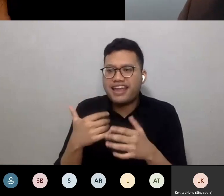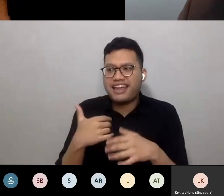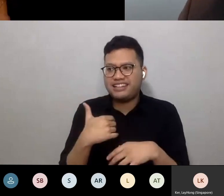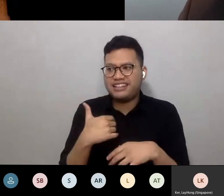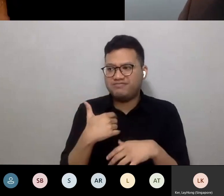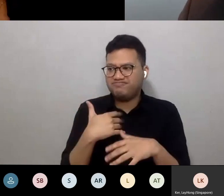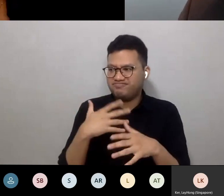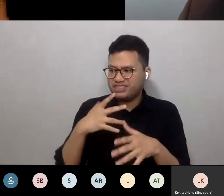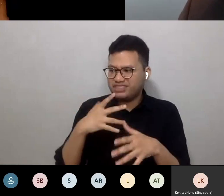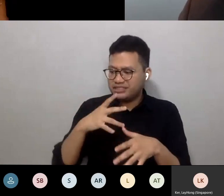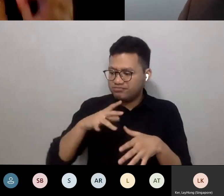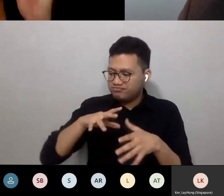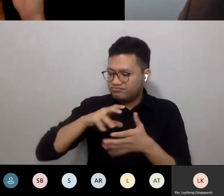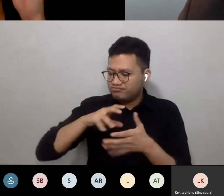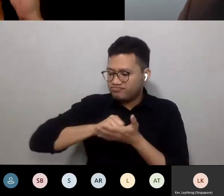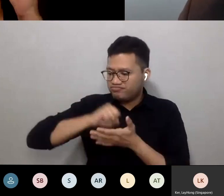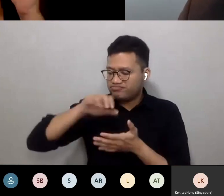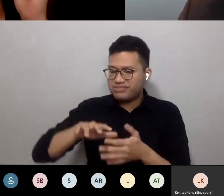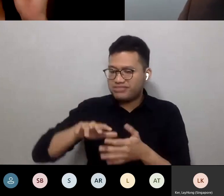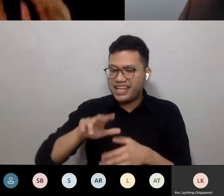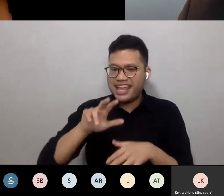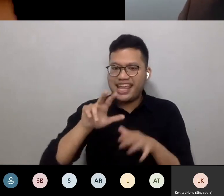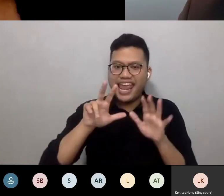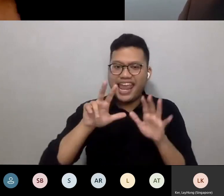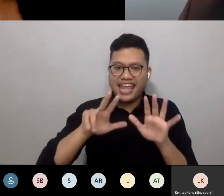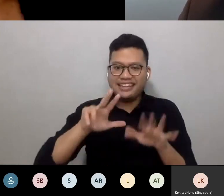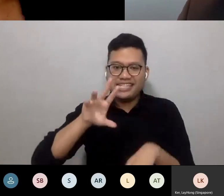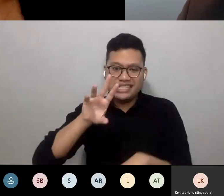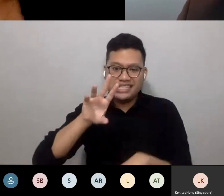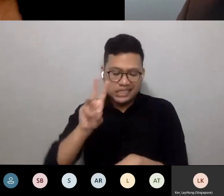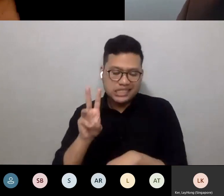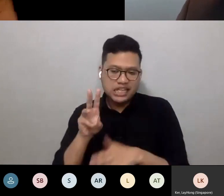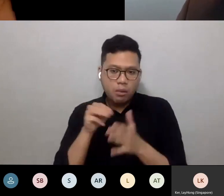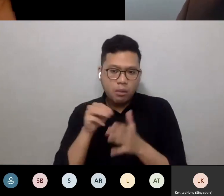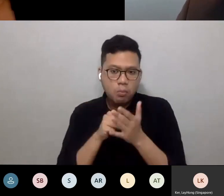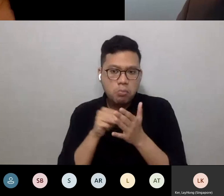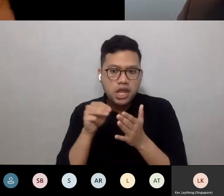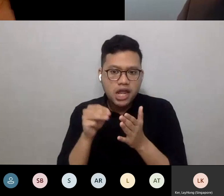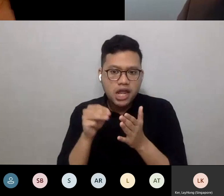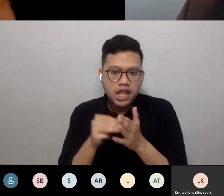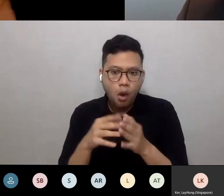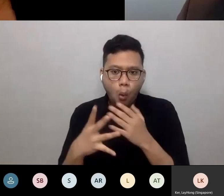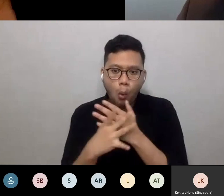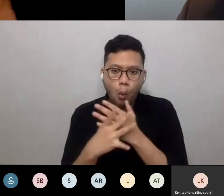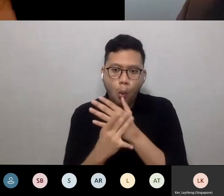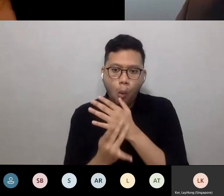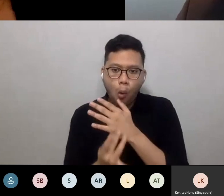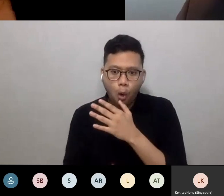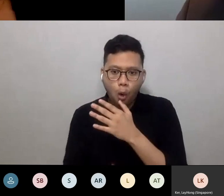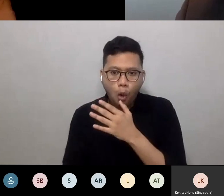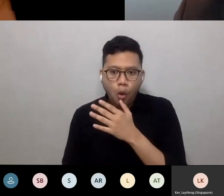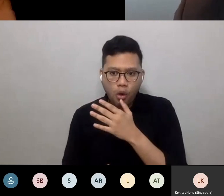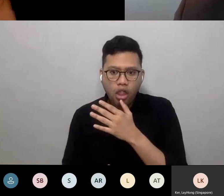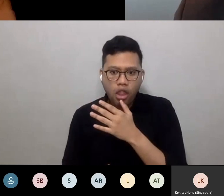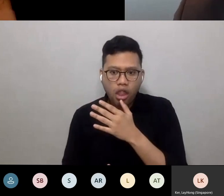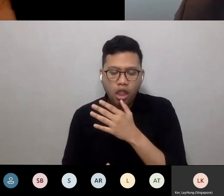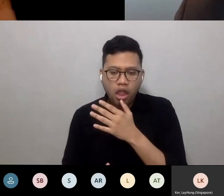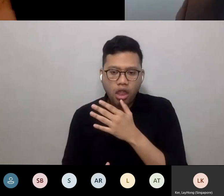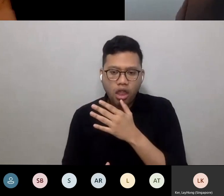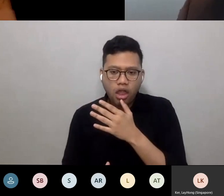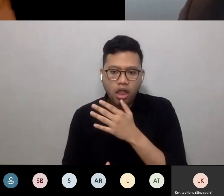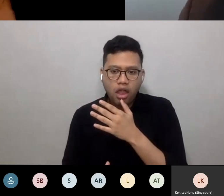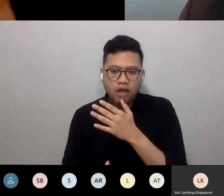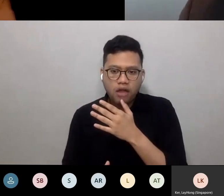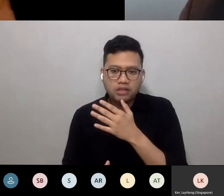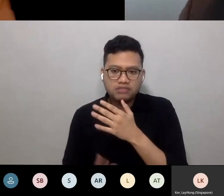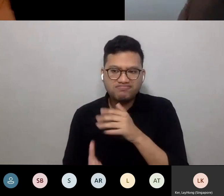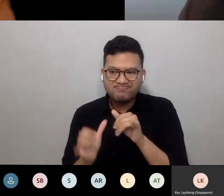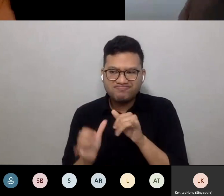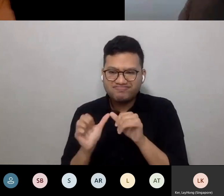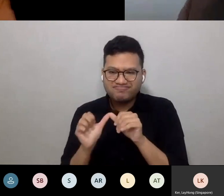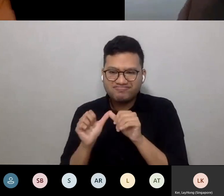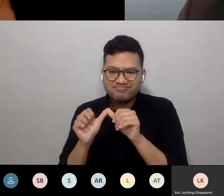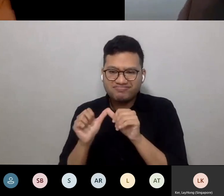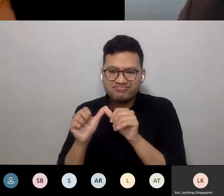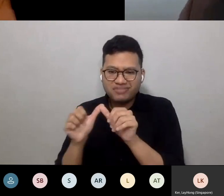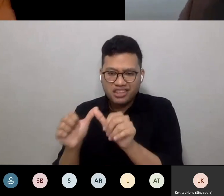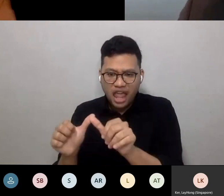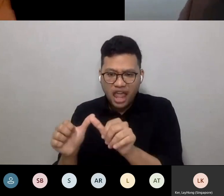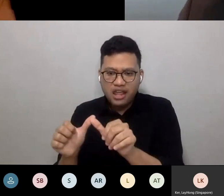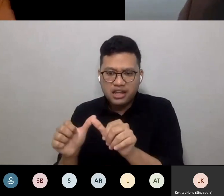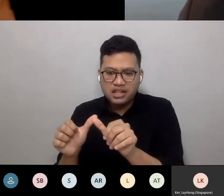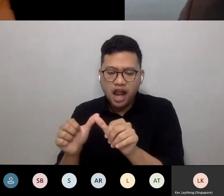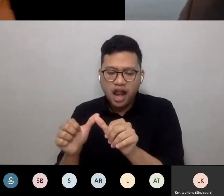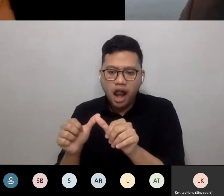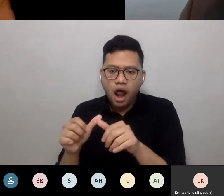that are consumed on a daily basis, which is equivalent to filling five pyramids of Giza, to be maintaining our kind of more